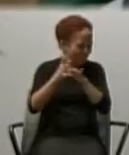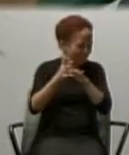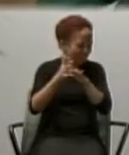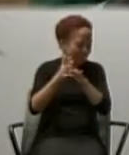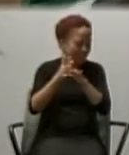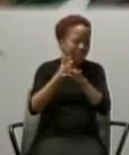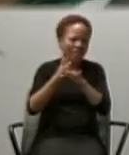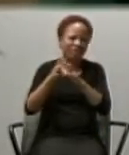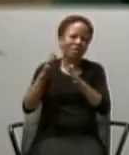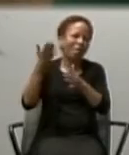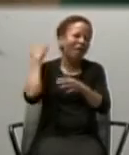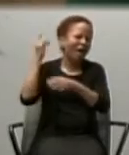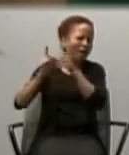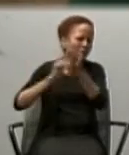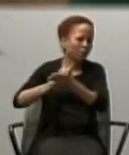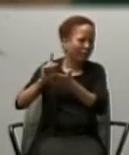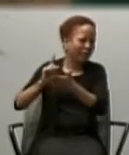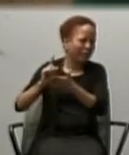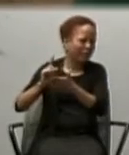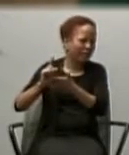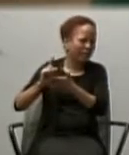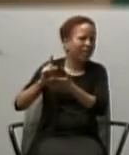of his town people.